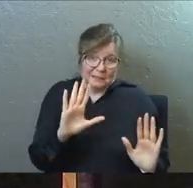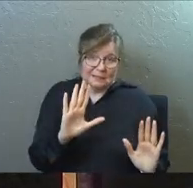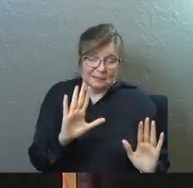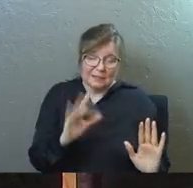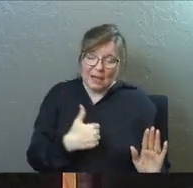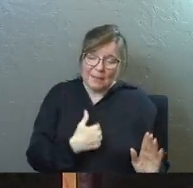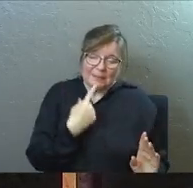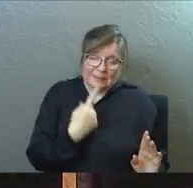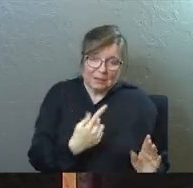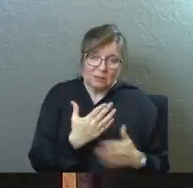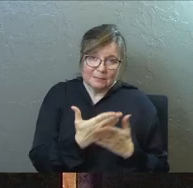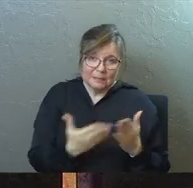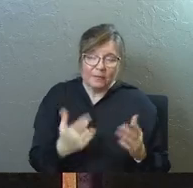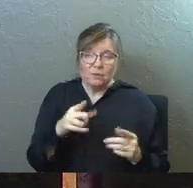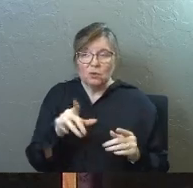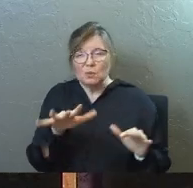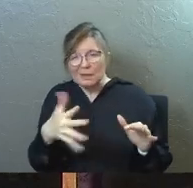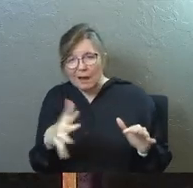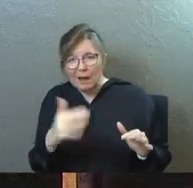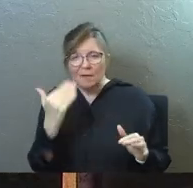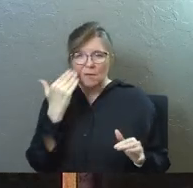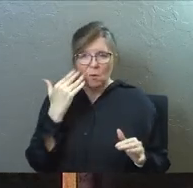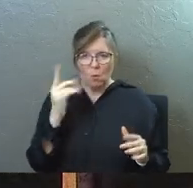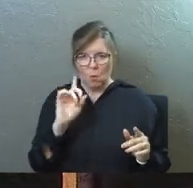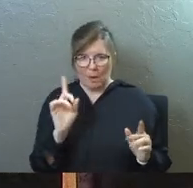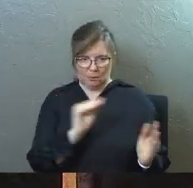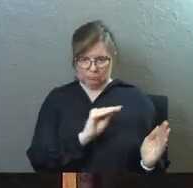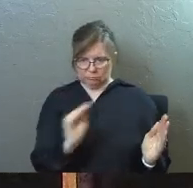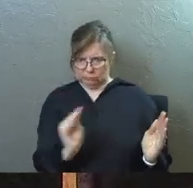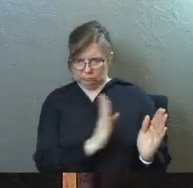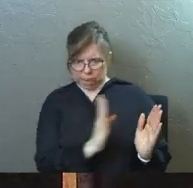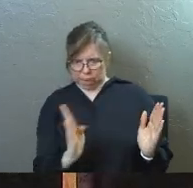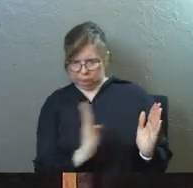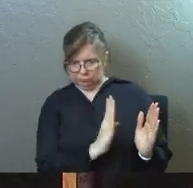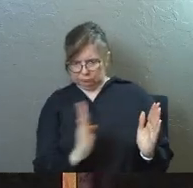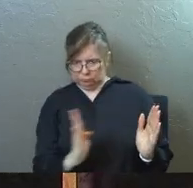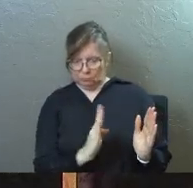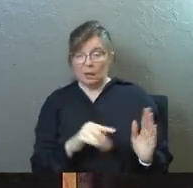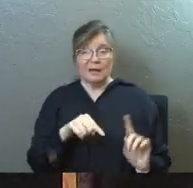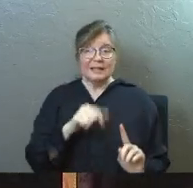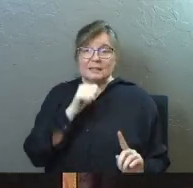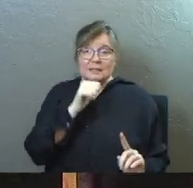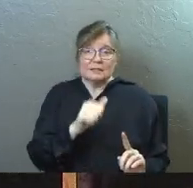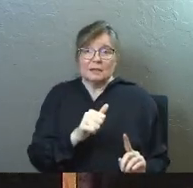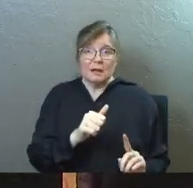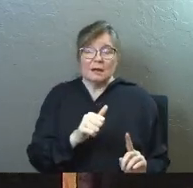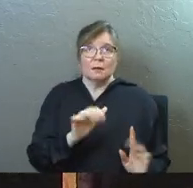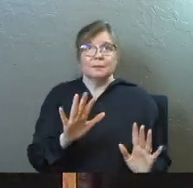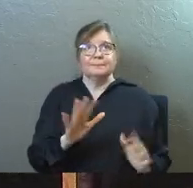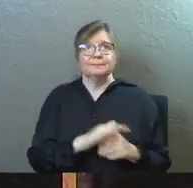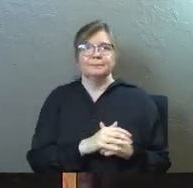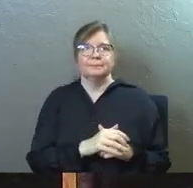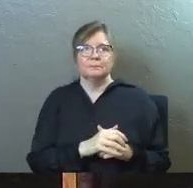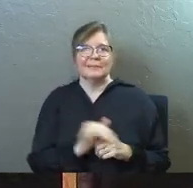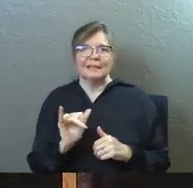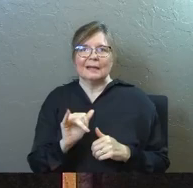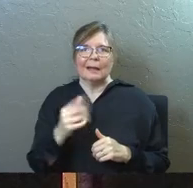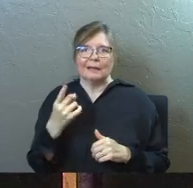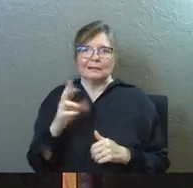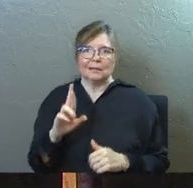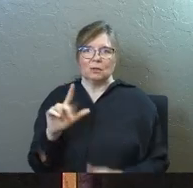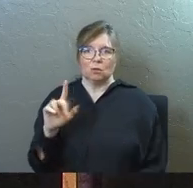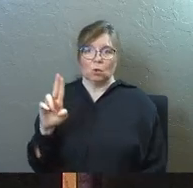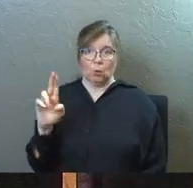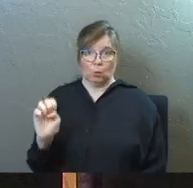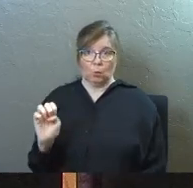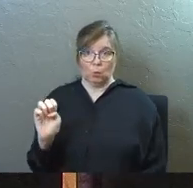okay, so I'm going to tell you some stuff so that you kind of know where we're at, but this is not, this, it's not like Dr. Luke who